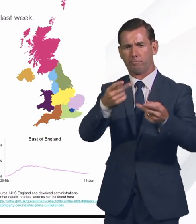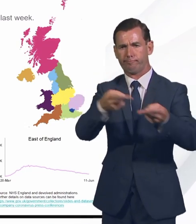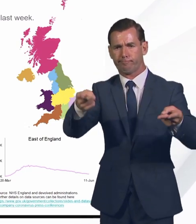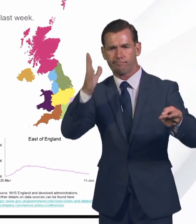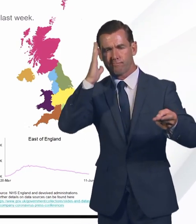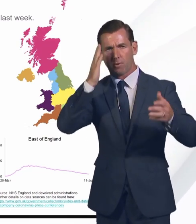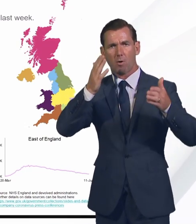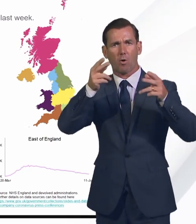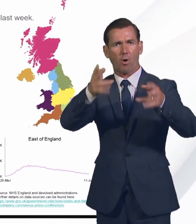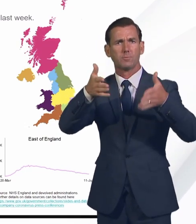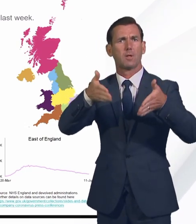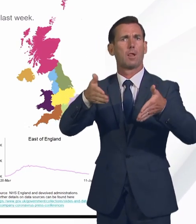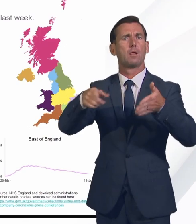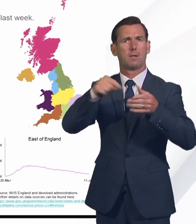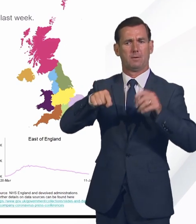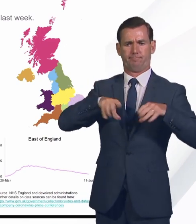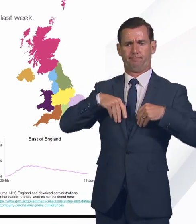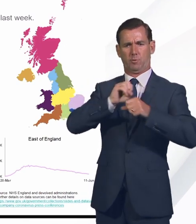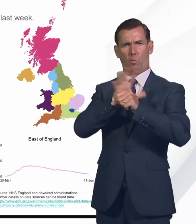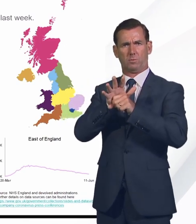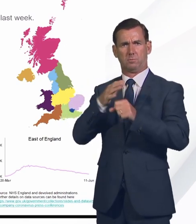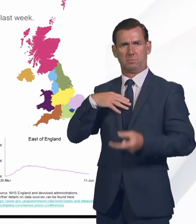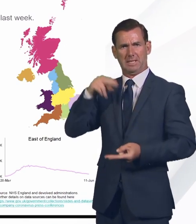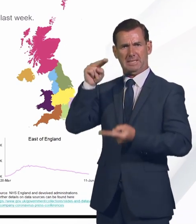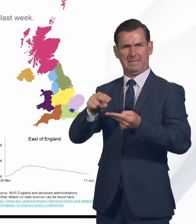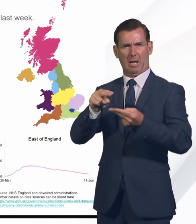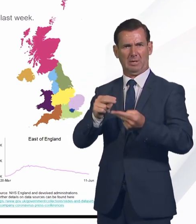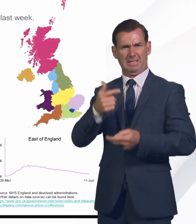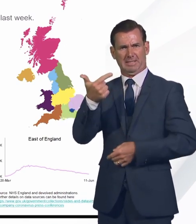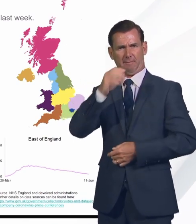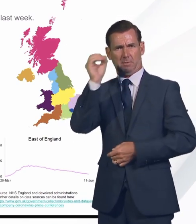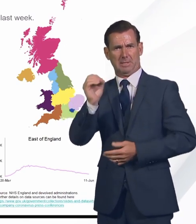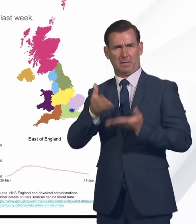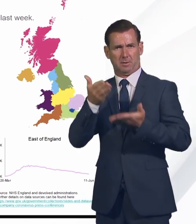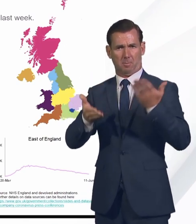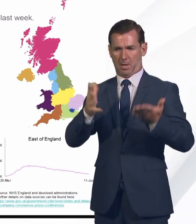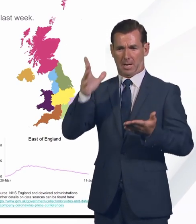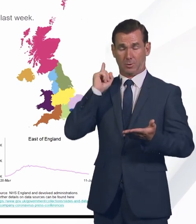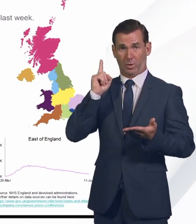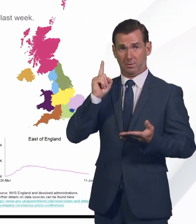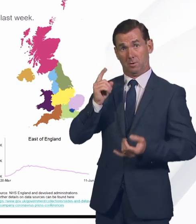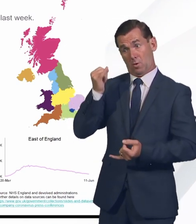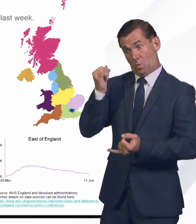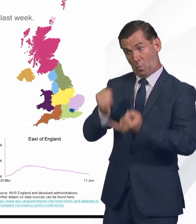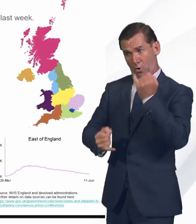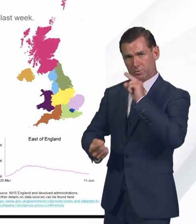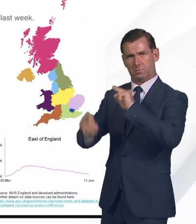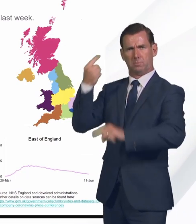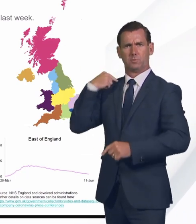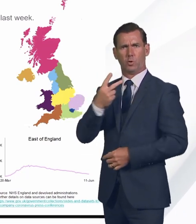down 20% from 7,036 a week ago and down from a peak of 20